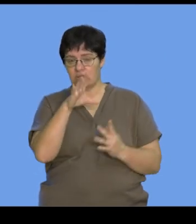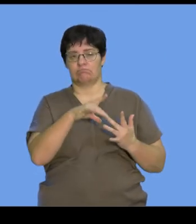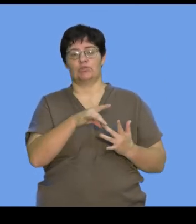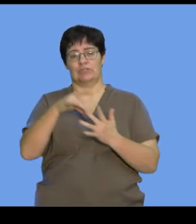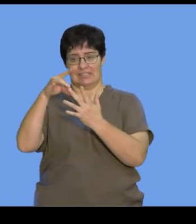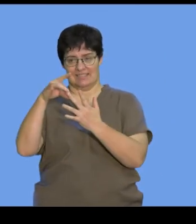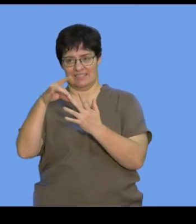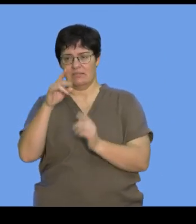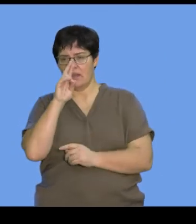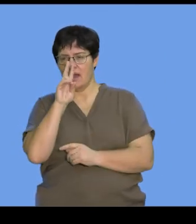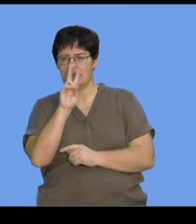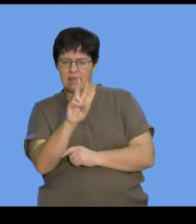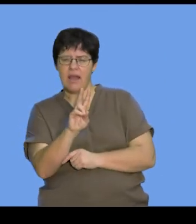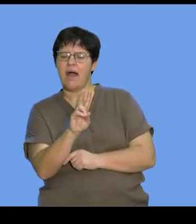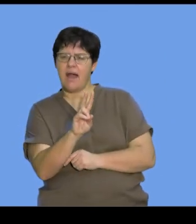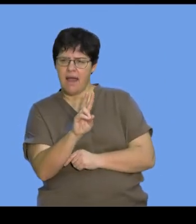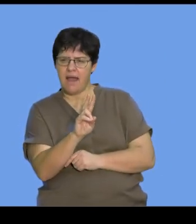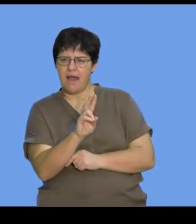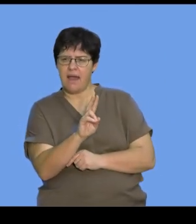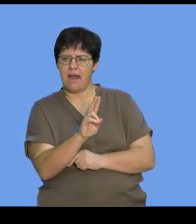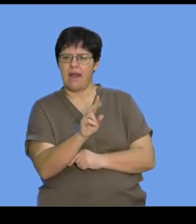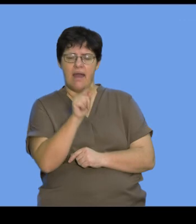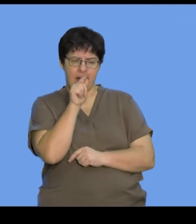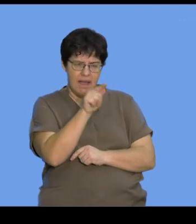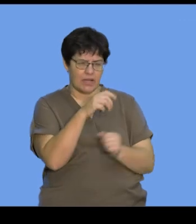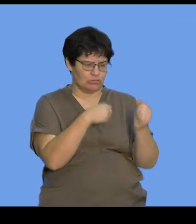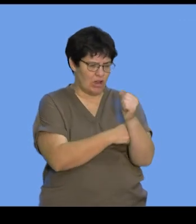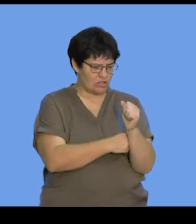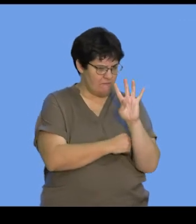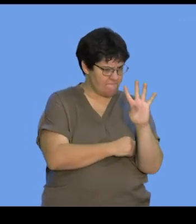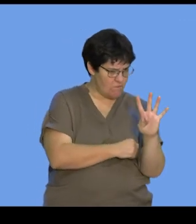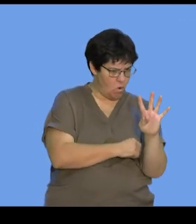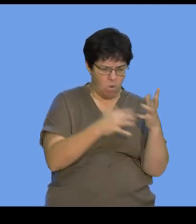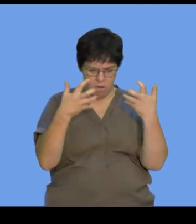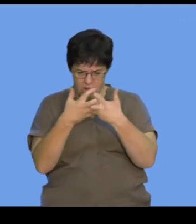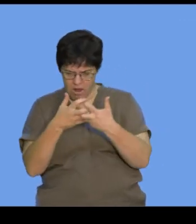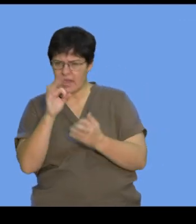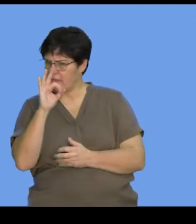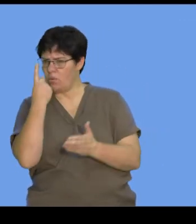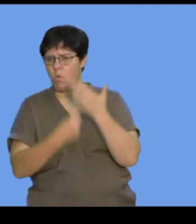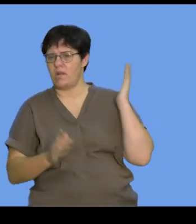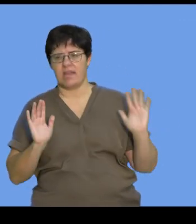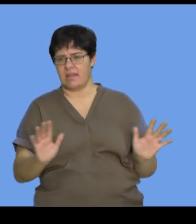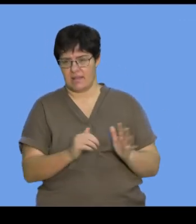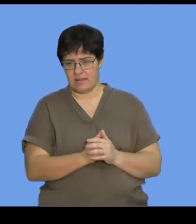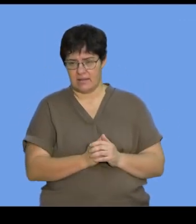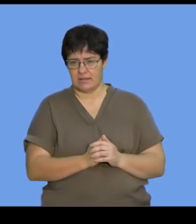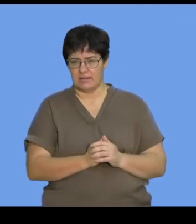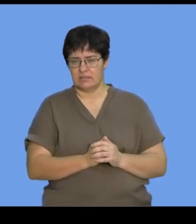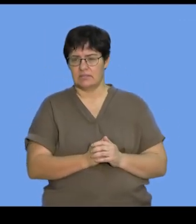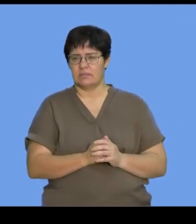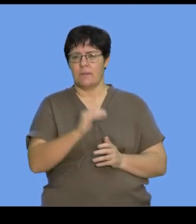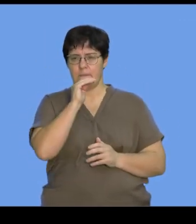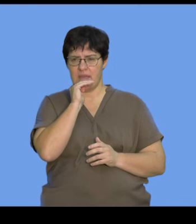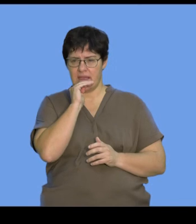in that you can see that only this structure, number four, can connect with number three. And so, that uniqueness